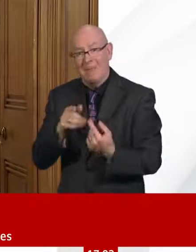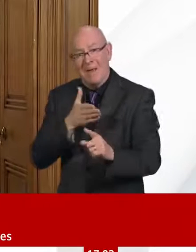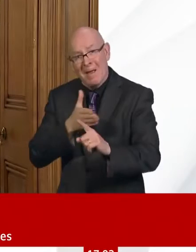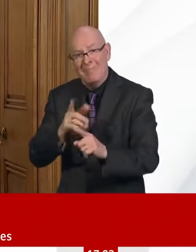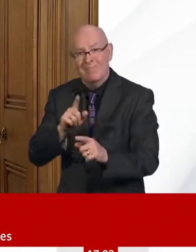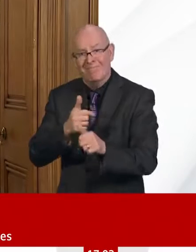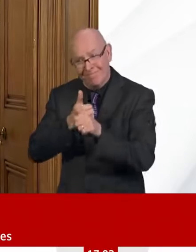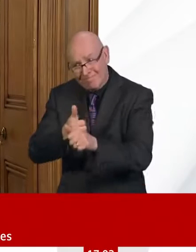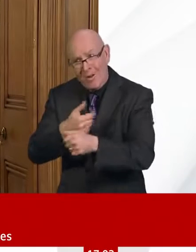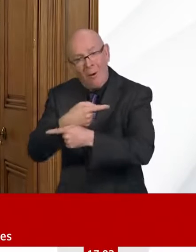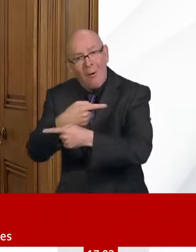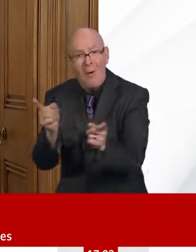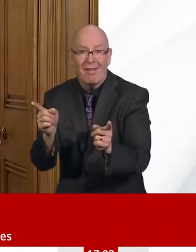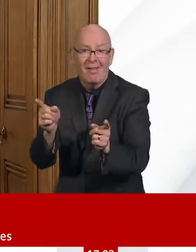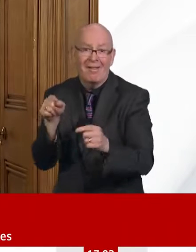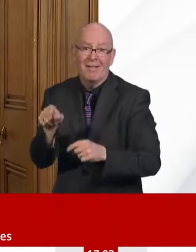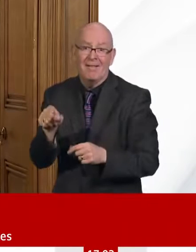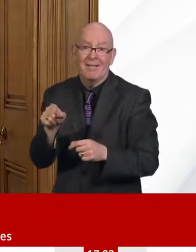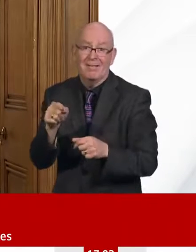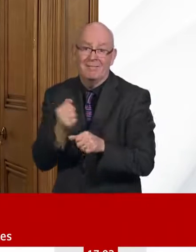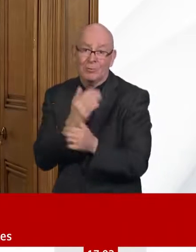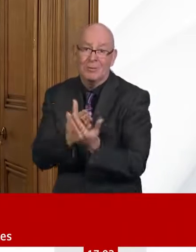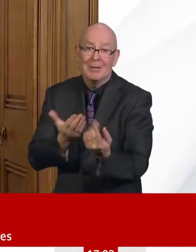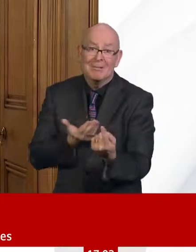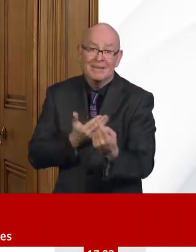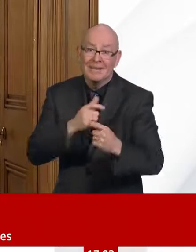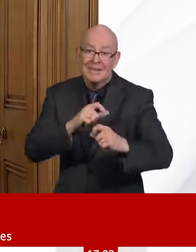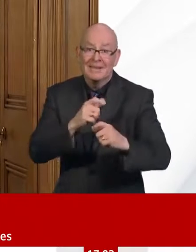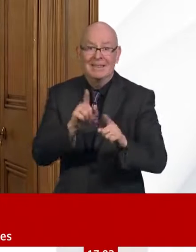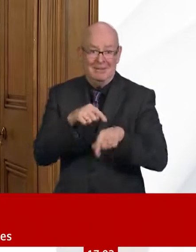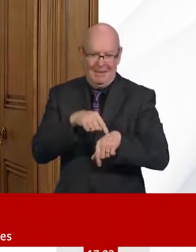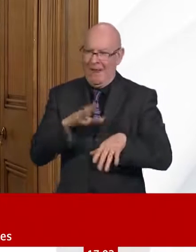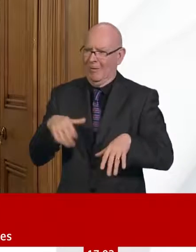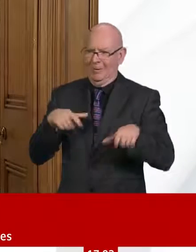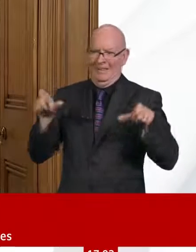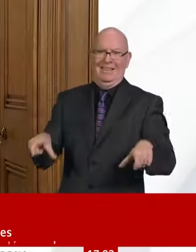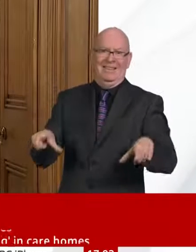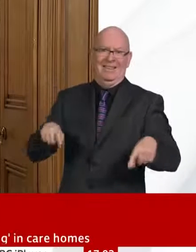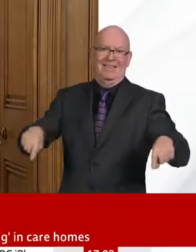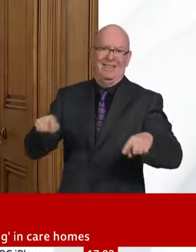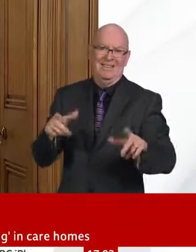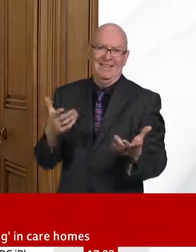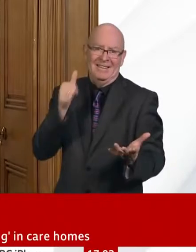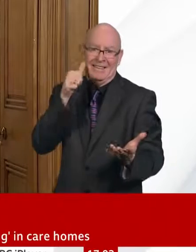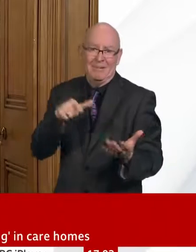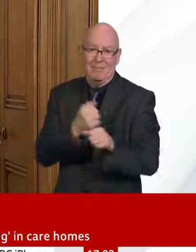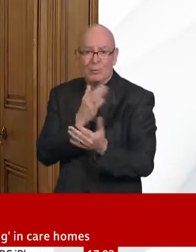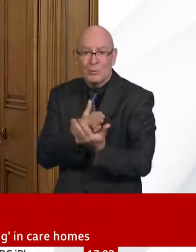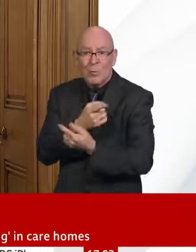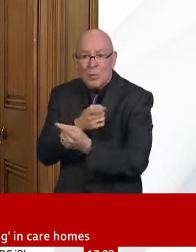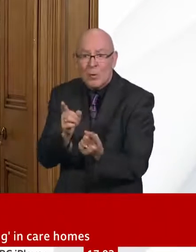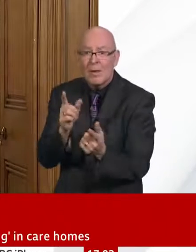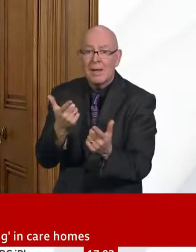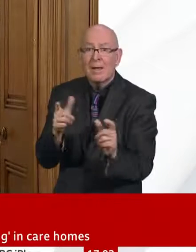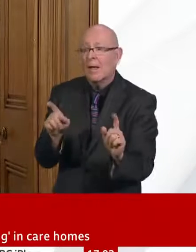The OBR today have been clear that the policies we have set out will do that. The OBR